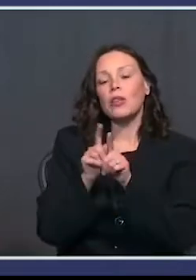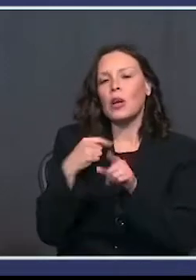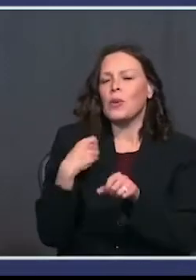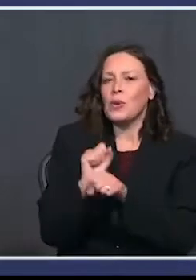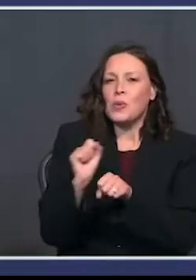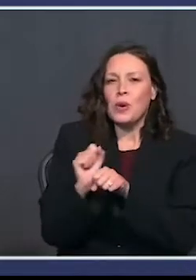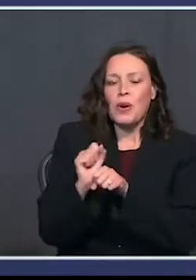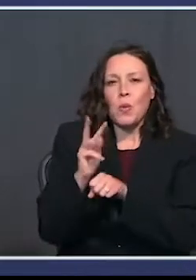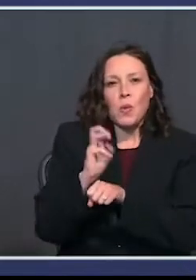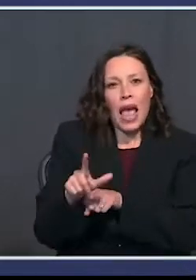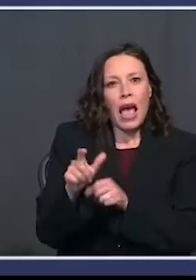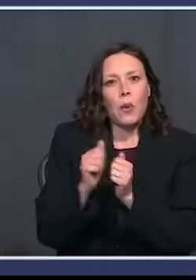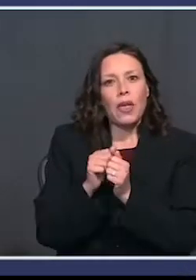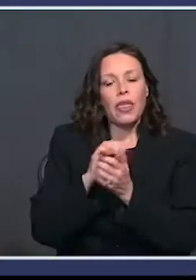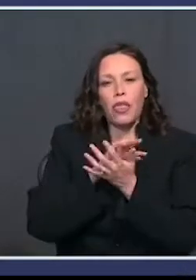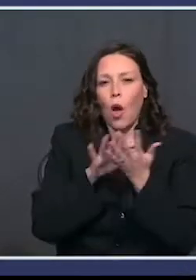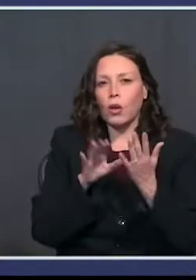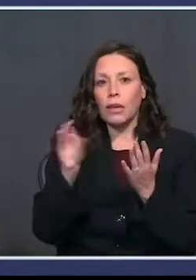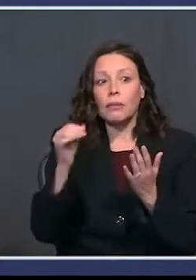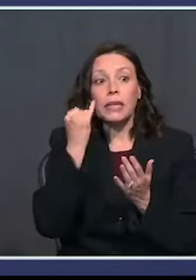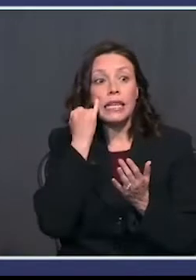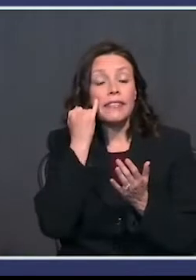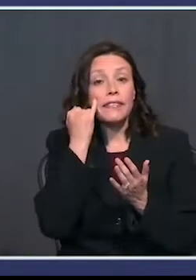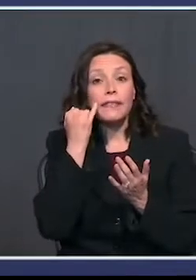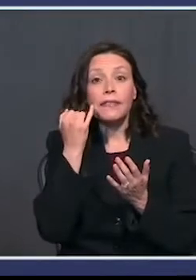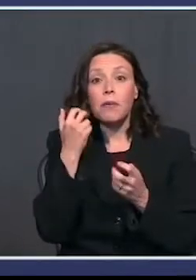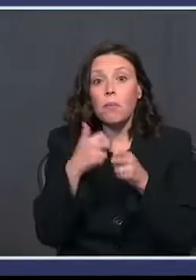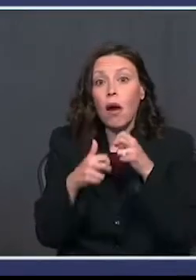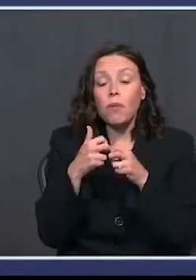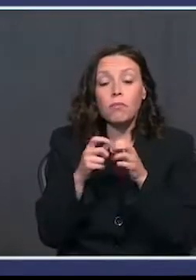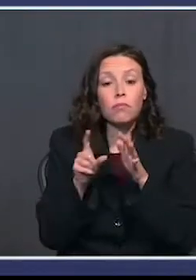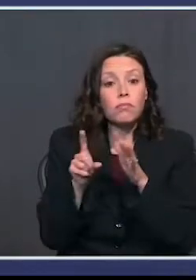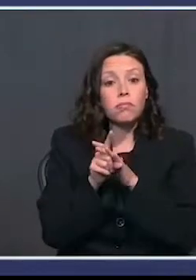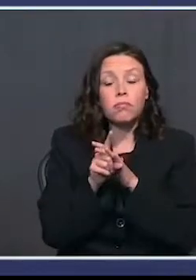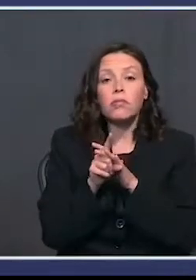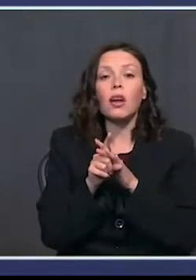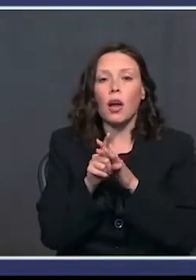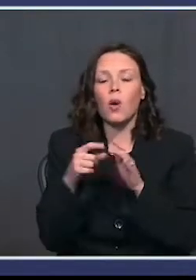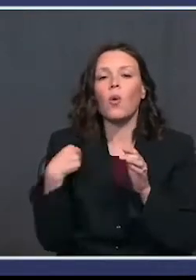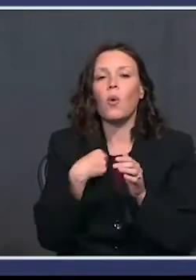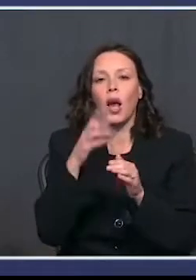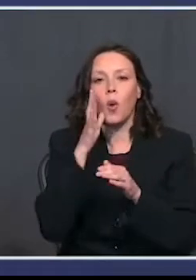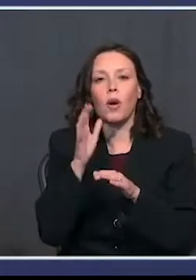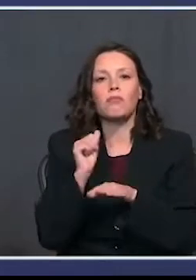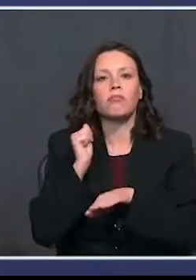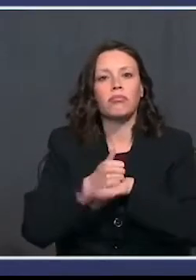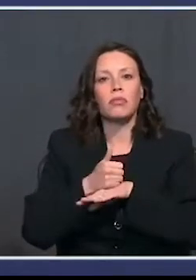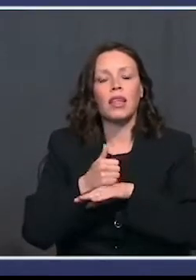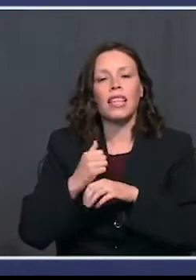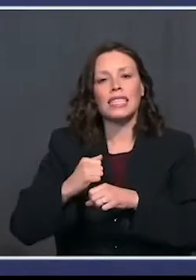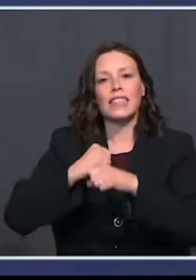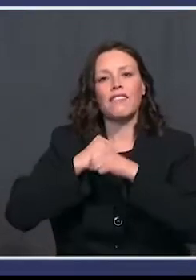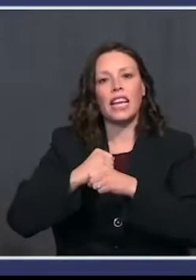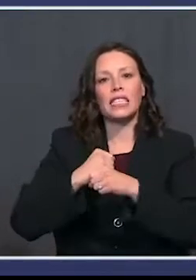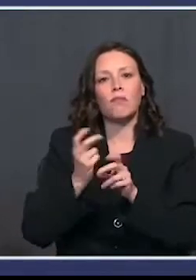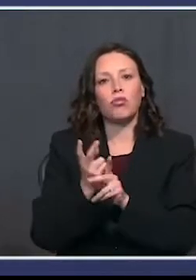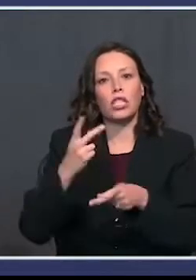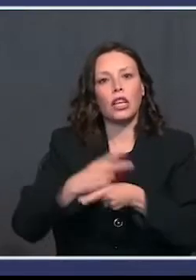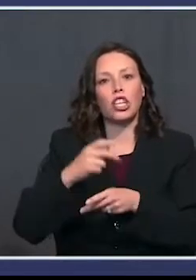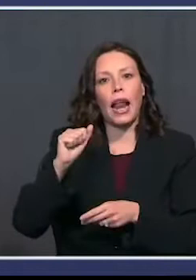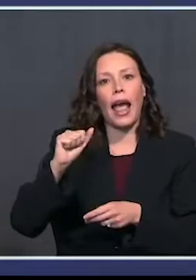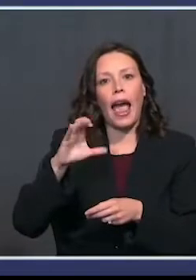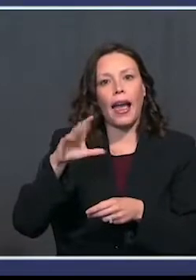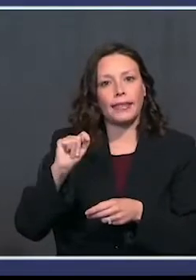very well with the companies. But if for any reason we have any problems, we will be instituting the Defense Production Act